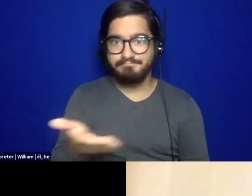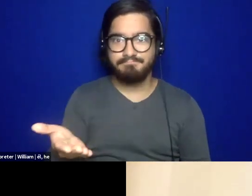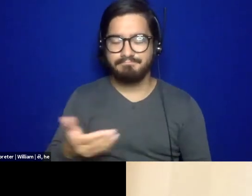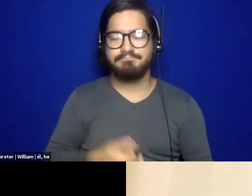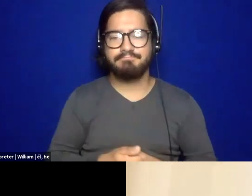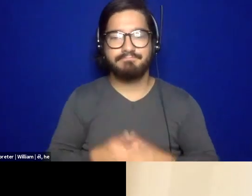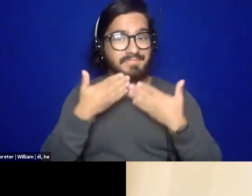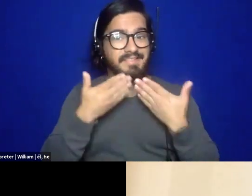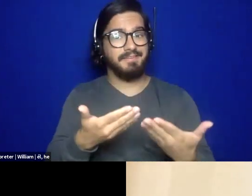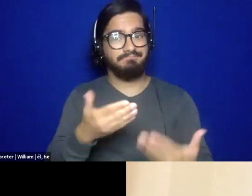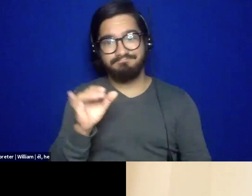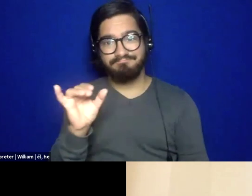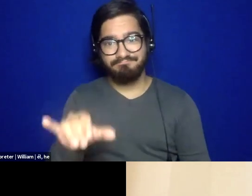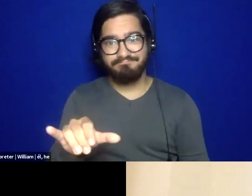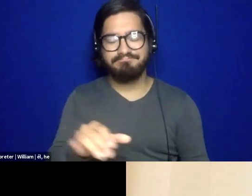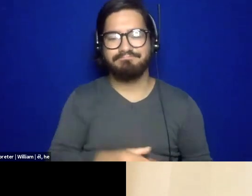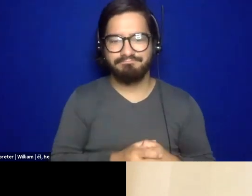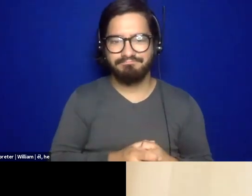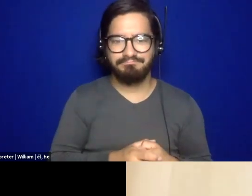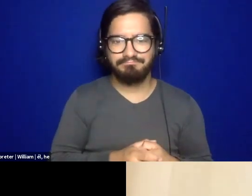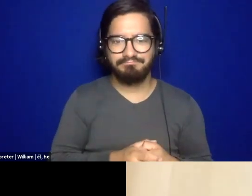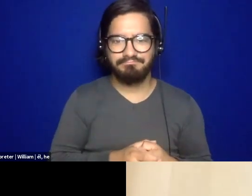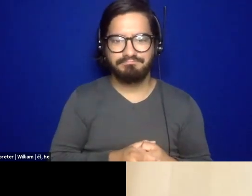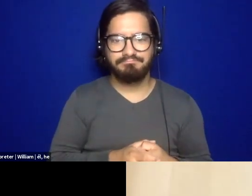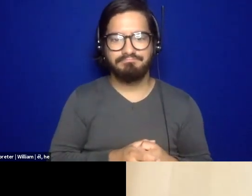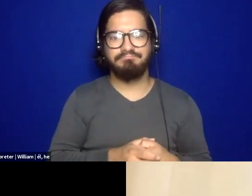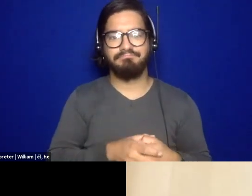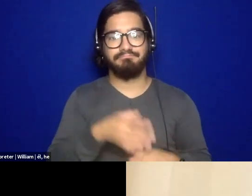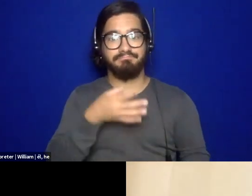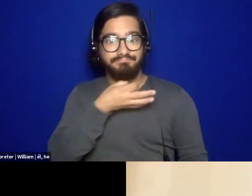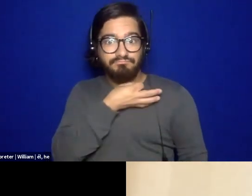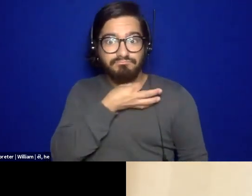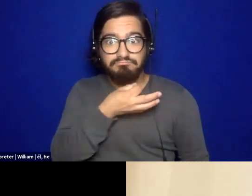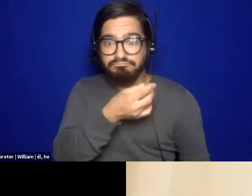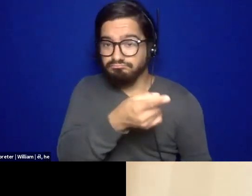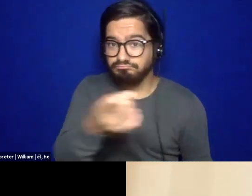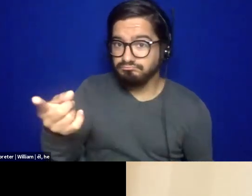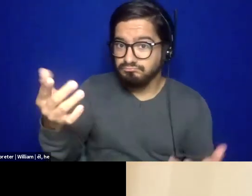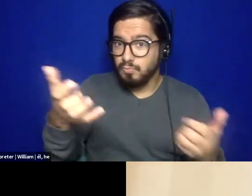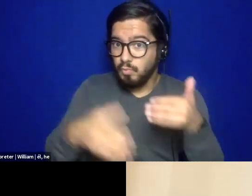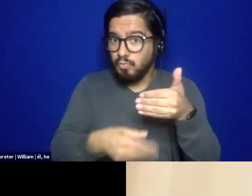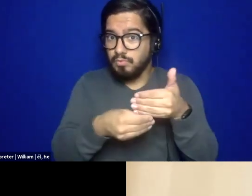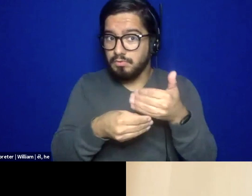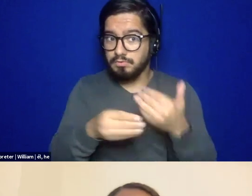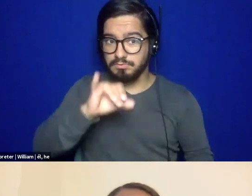Thank you for that. Um, curious to know if someone would like to add, Jess, would you like to add to that?